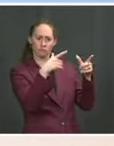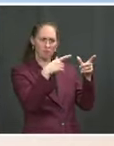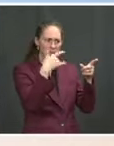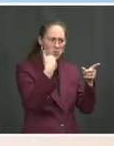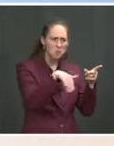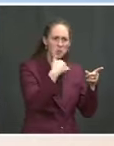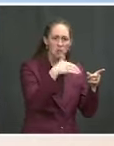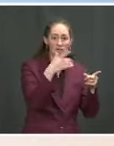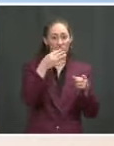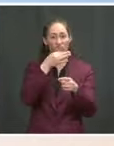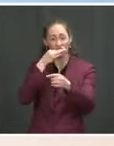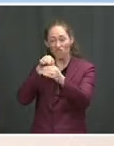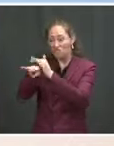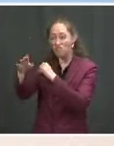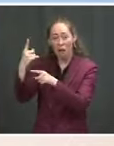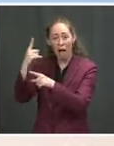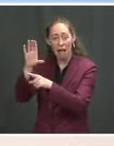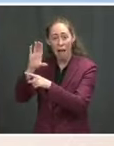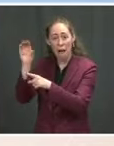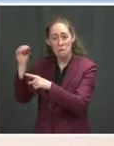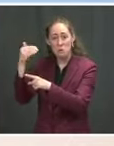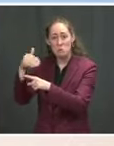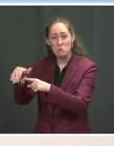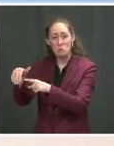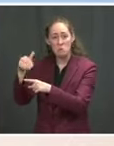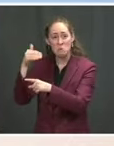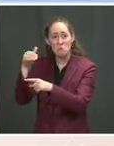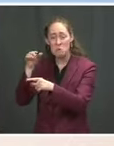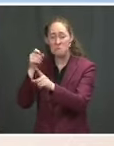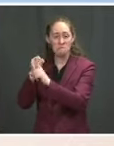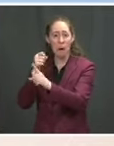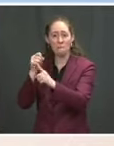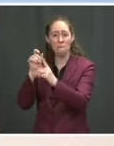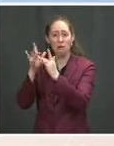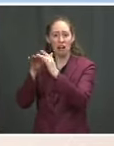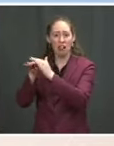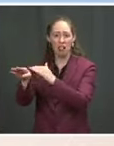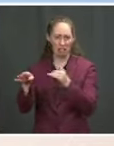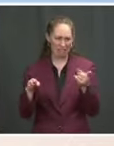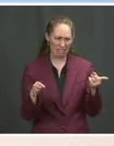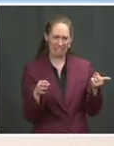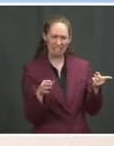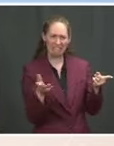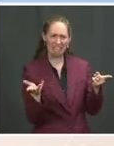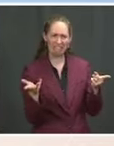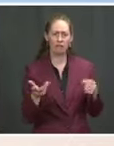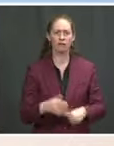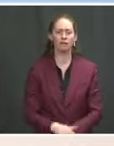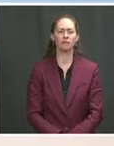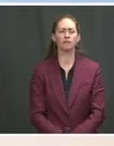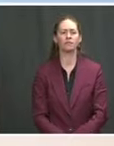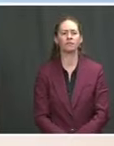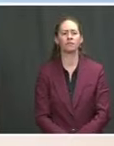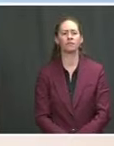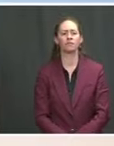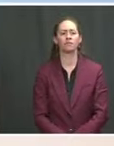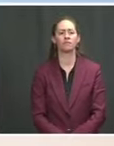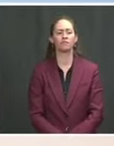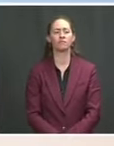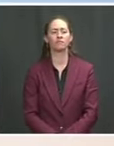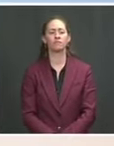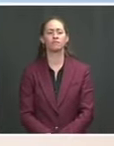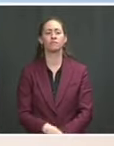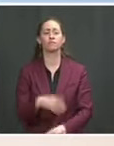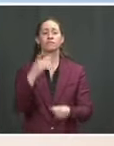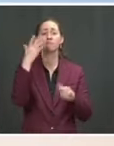Attacks on our critical infrastructure are not new. There are different levels of strength and